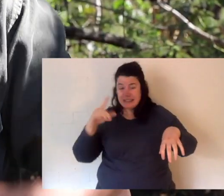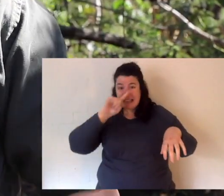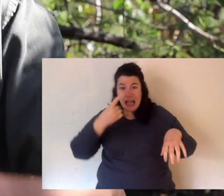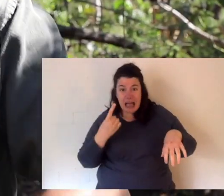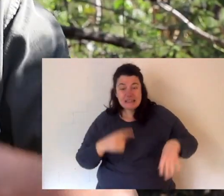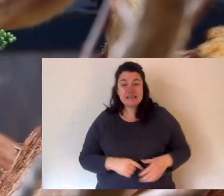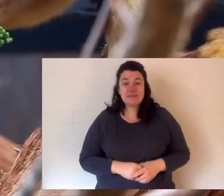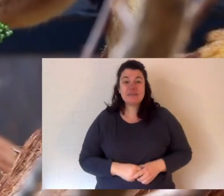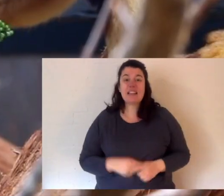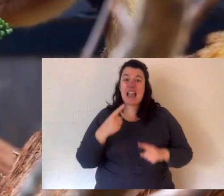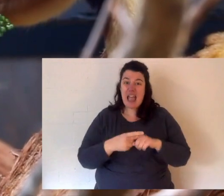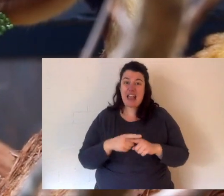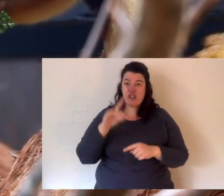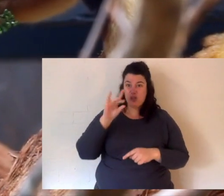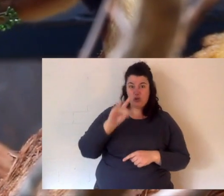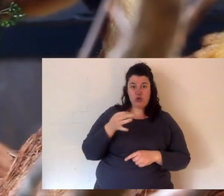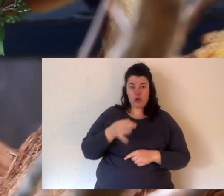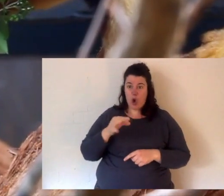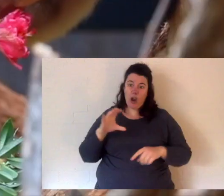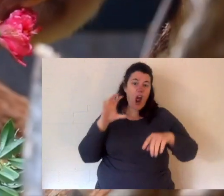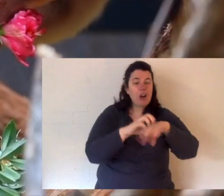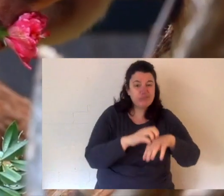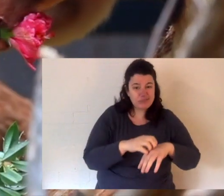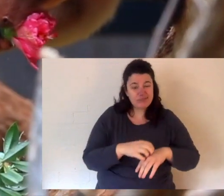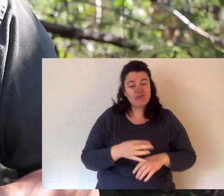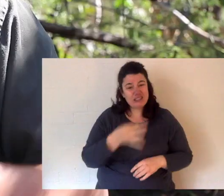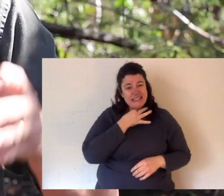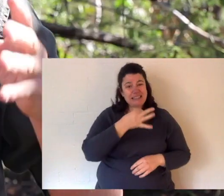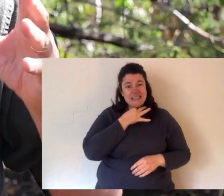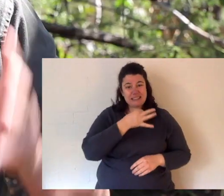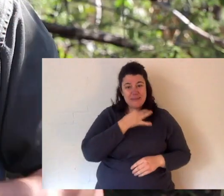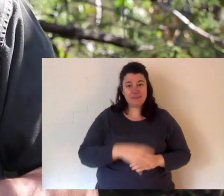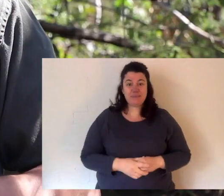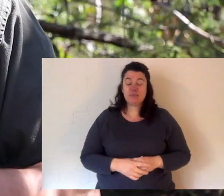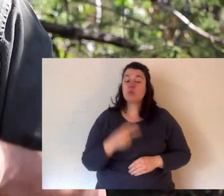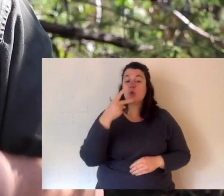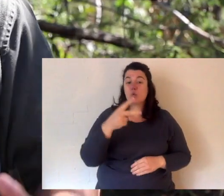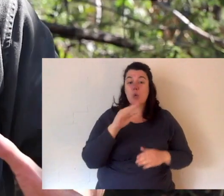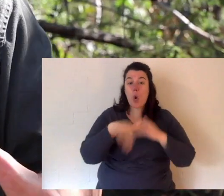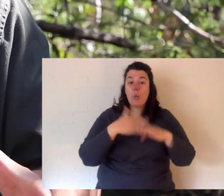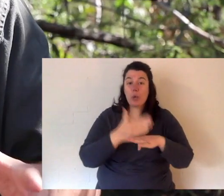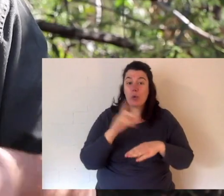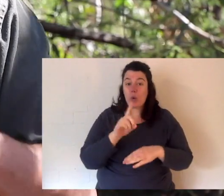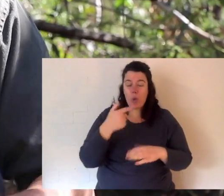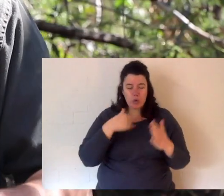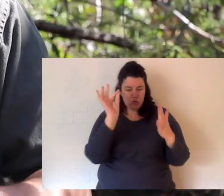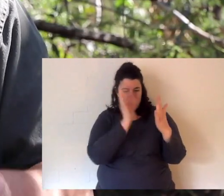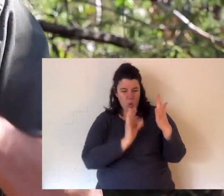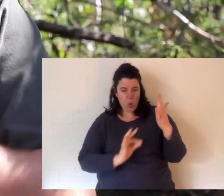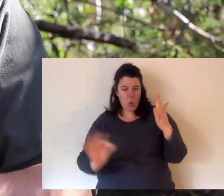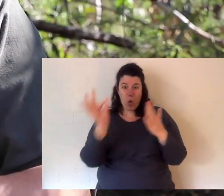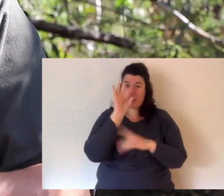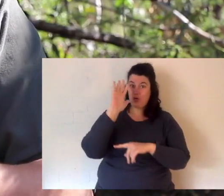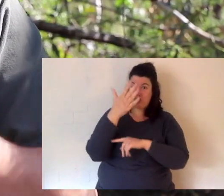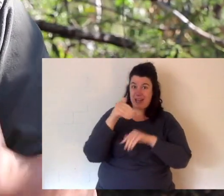attacks from domestic dogs. Okay two bits of homework. I would love a picture of a tree kangaroo